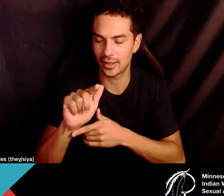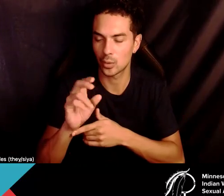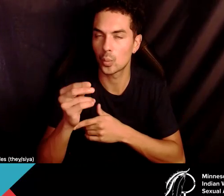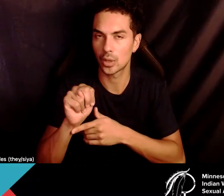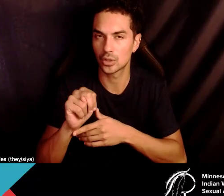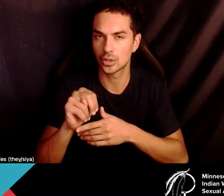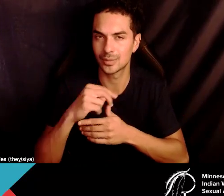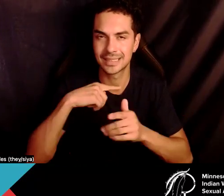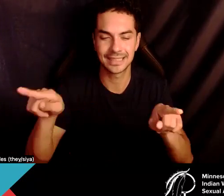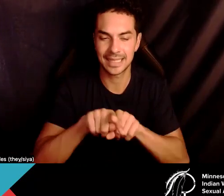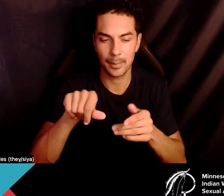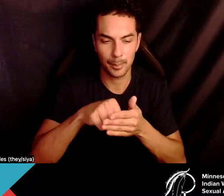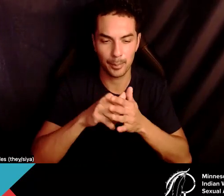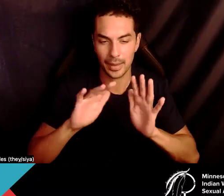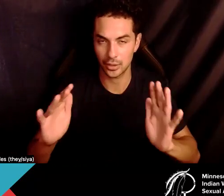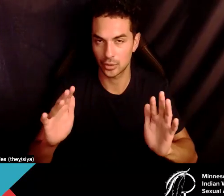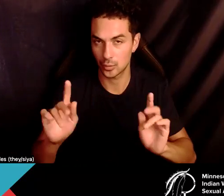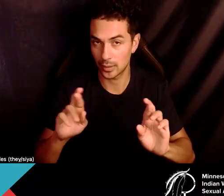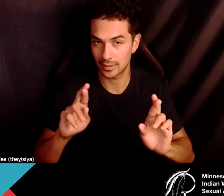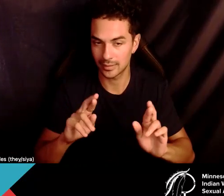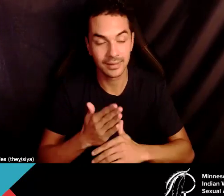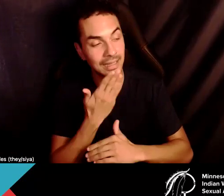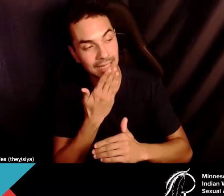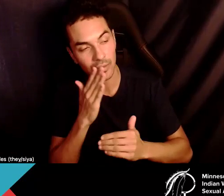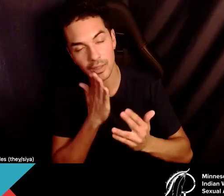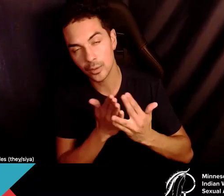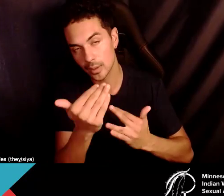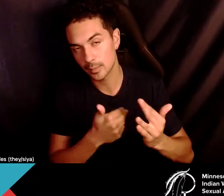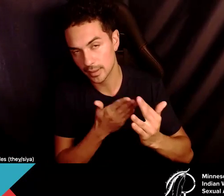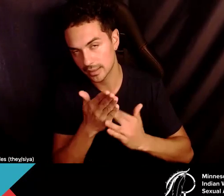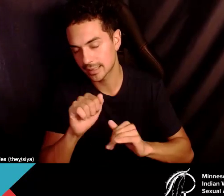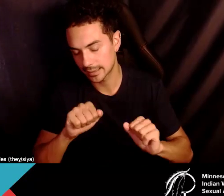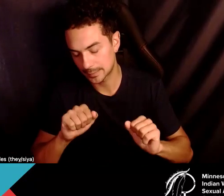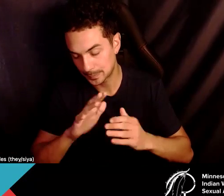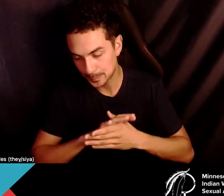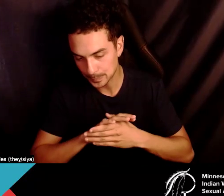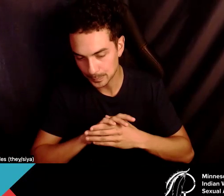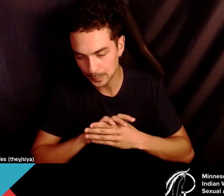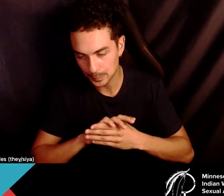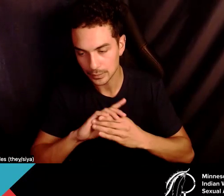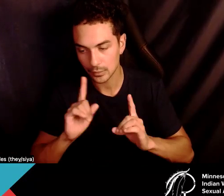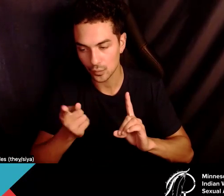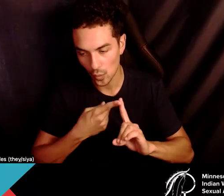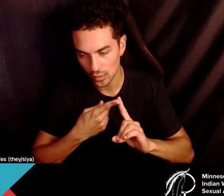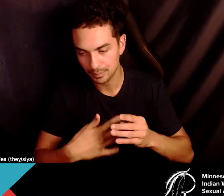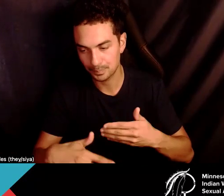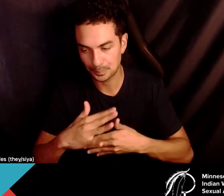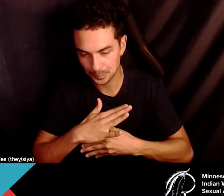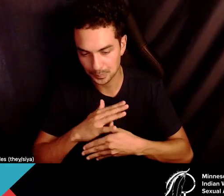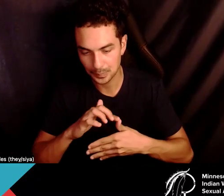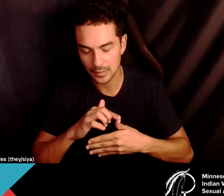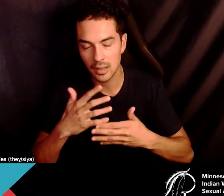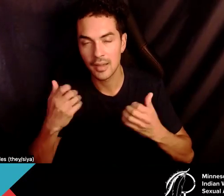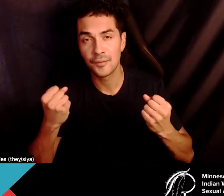Yeah, thanks for, thanks for sharing that and being transparent, Ingrid. I think that first and foremost, there is a lot of fear and